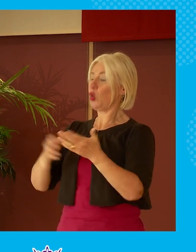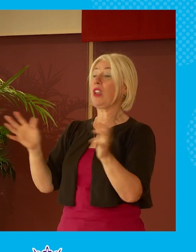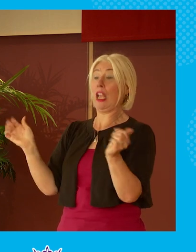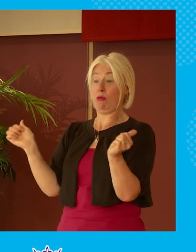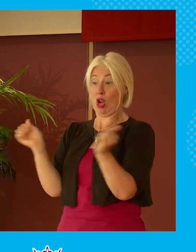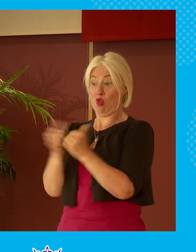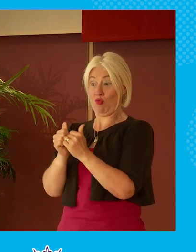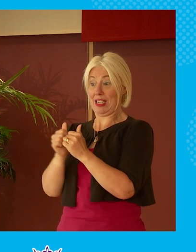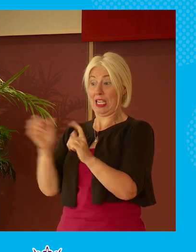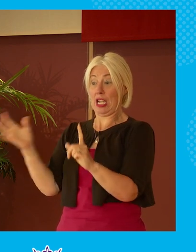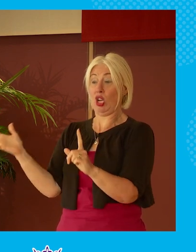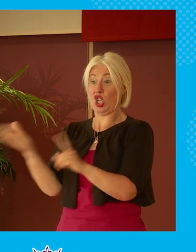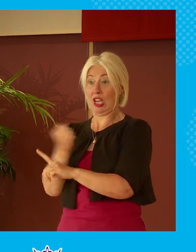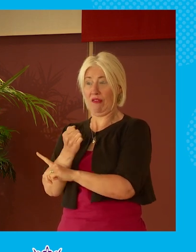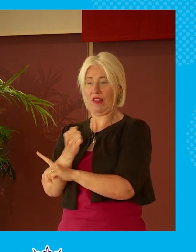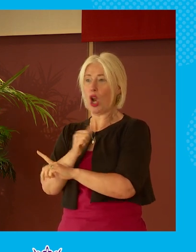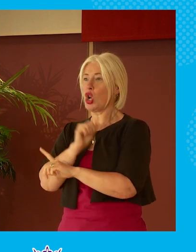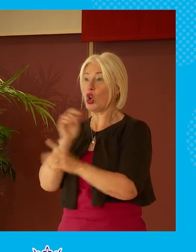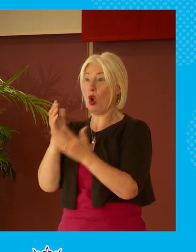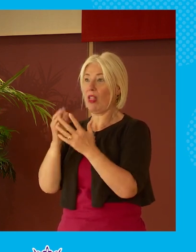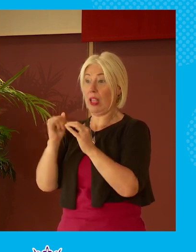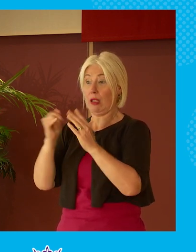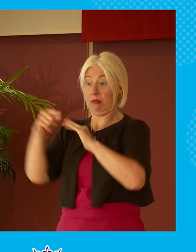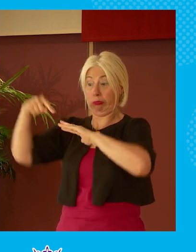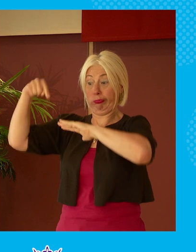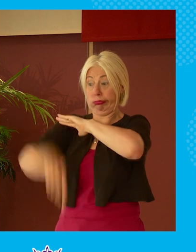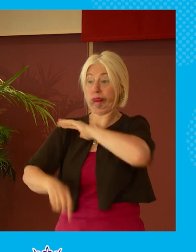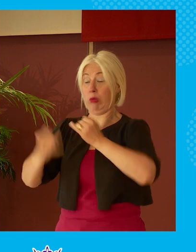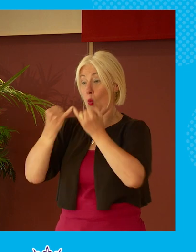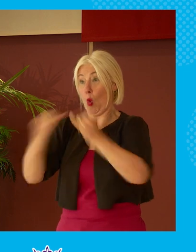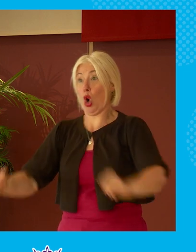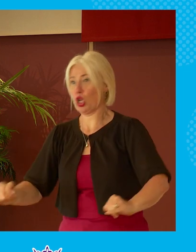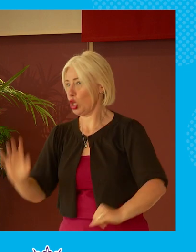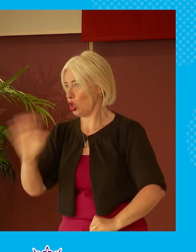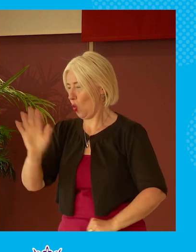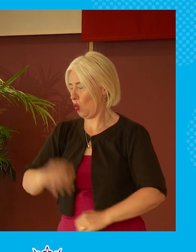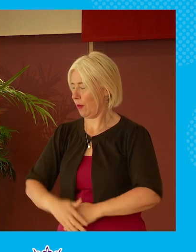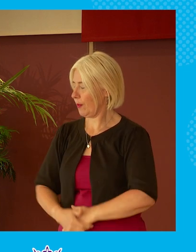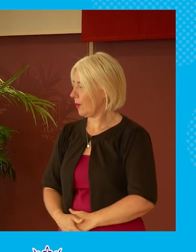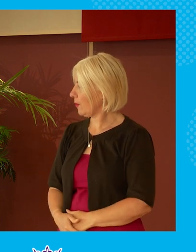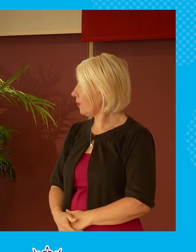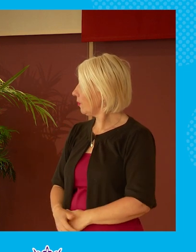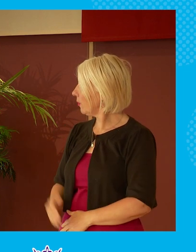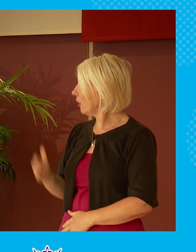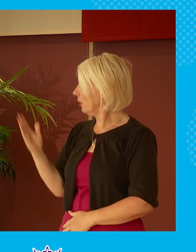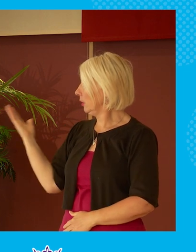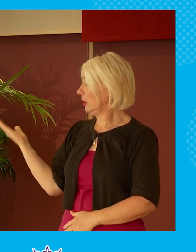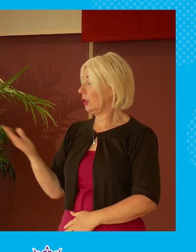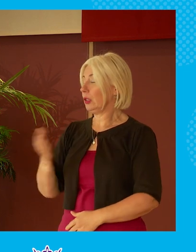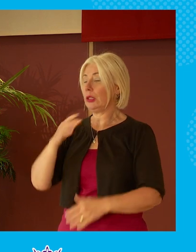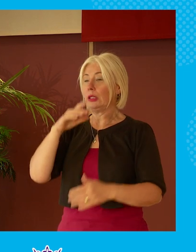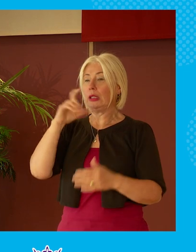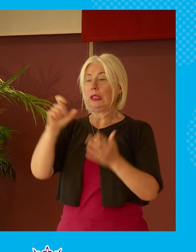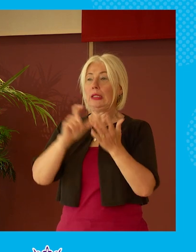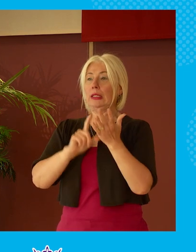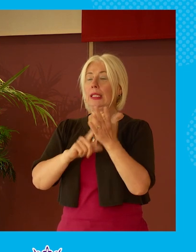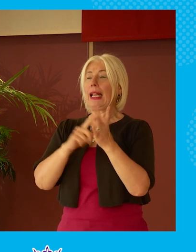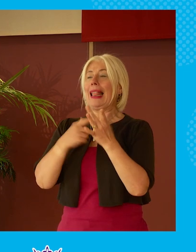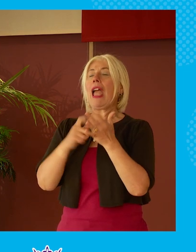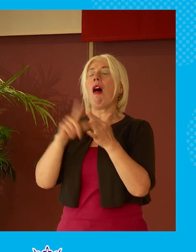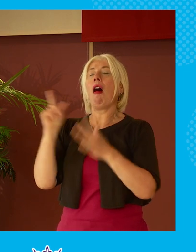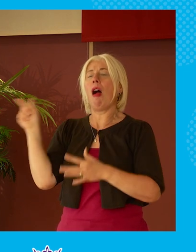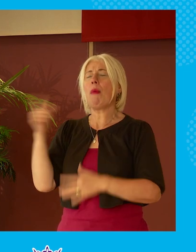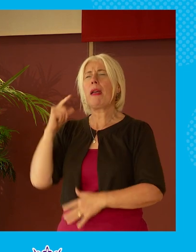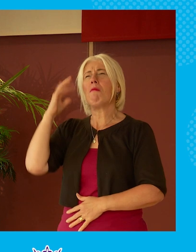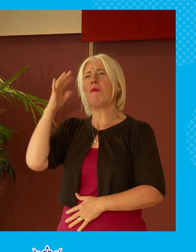not that deepens uh the schisms that that we have clear i mean you're maybe reflecting on some of what